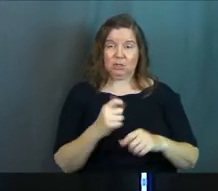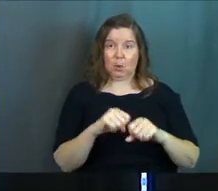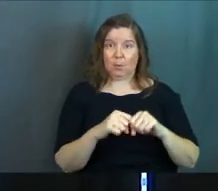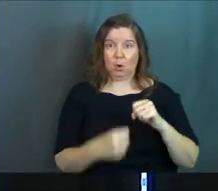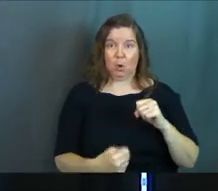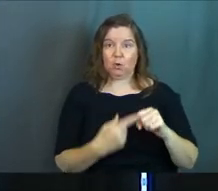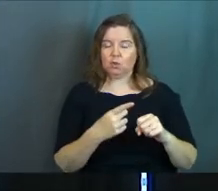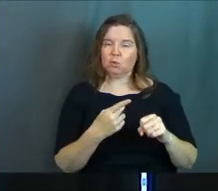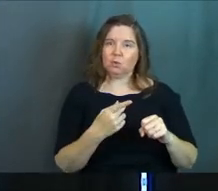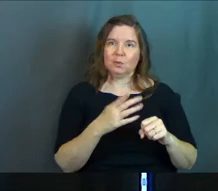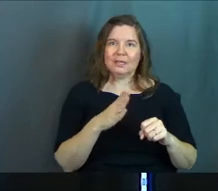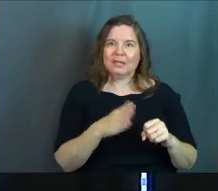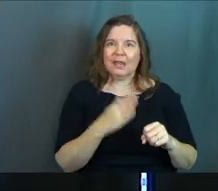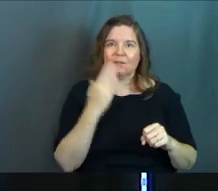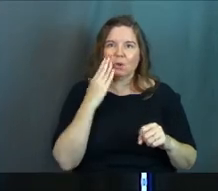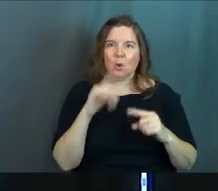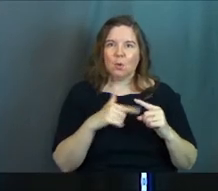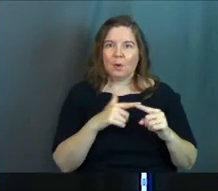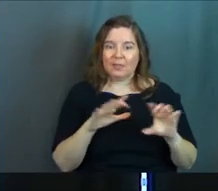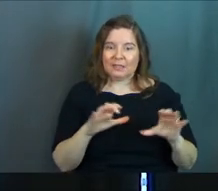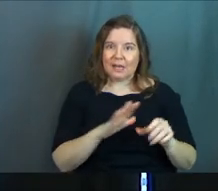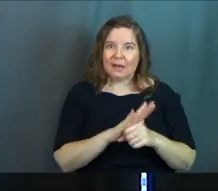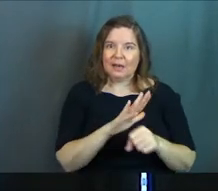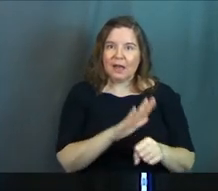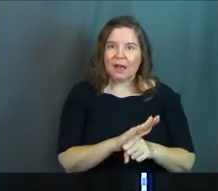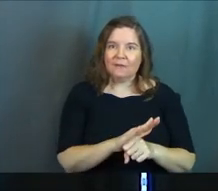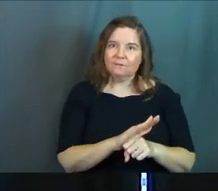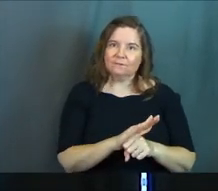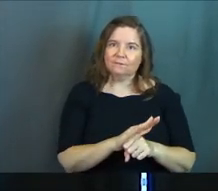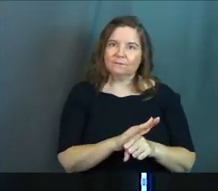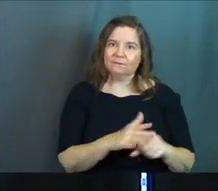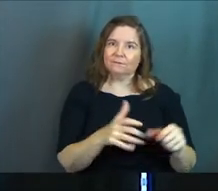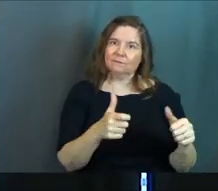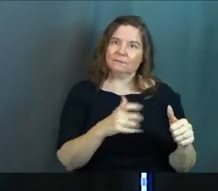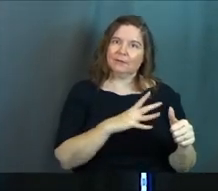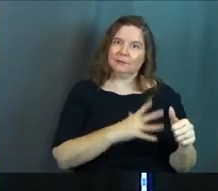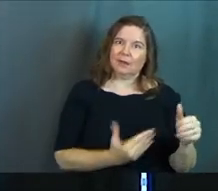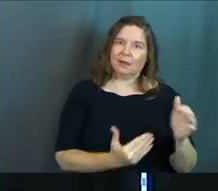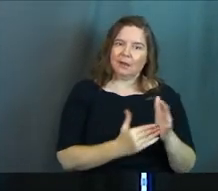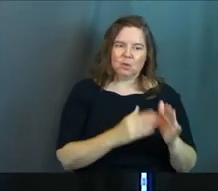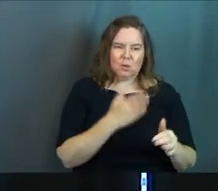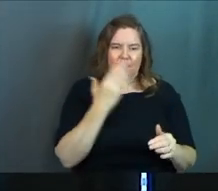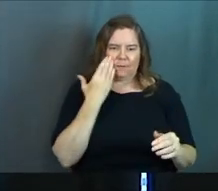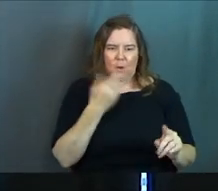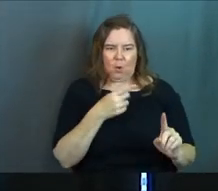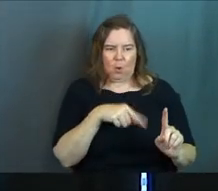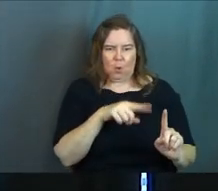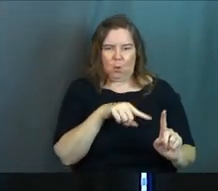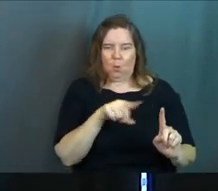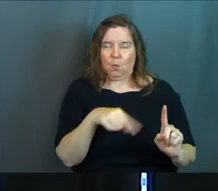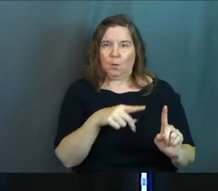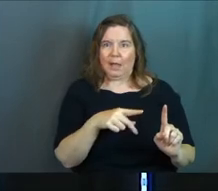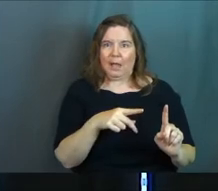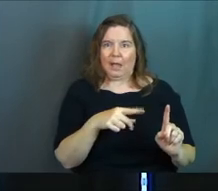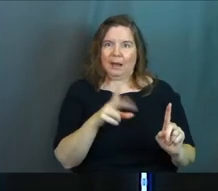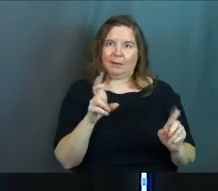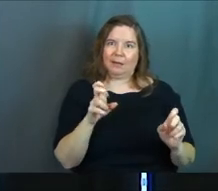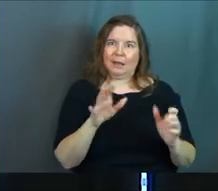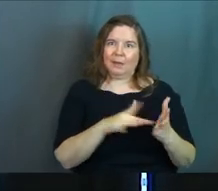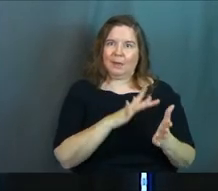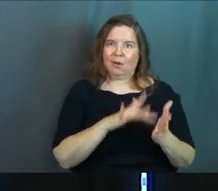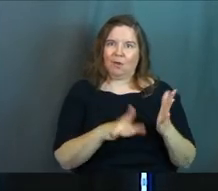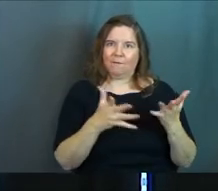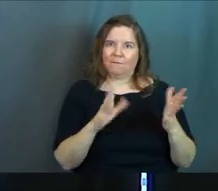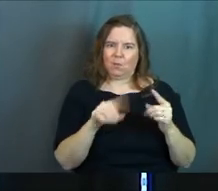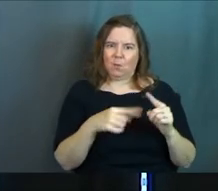broken, you kind of never know when they've done enough. You never know when the bill is paid,